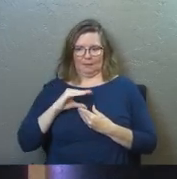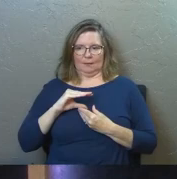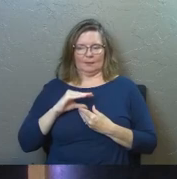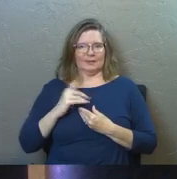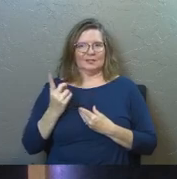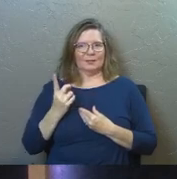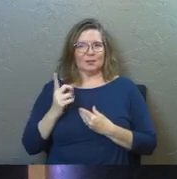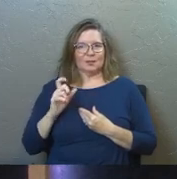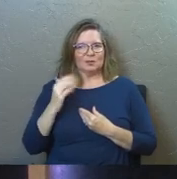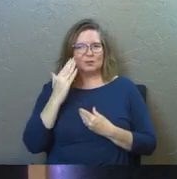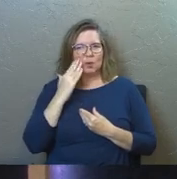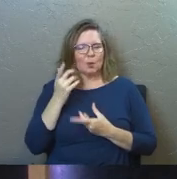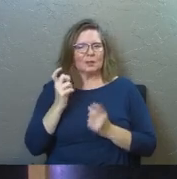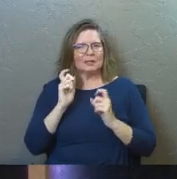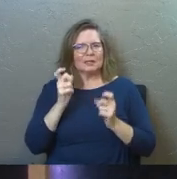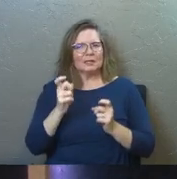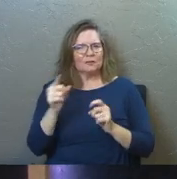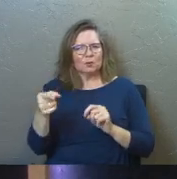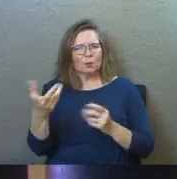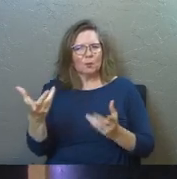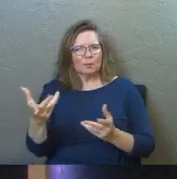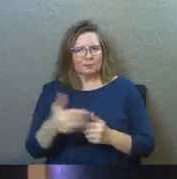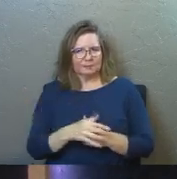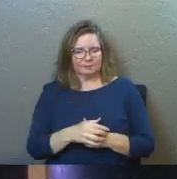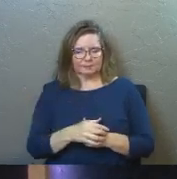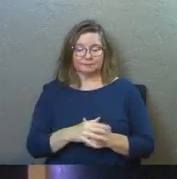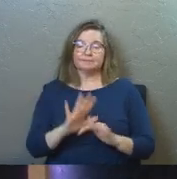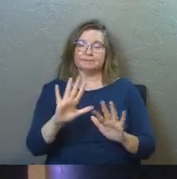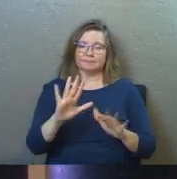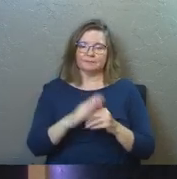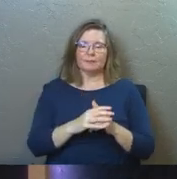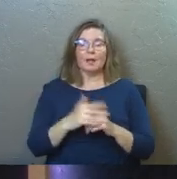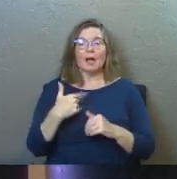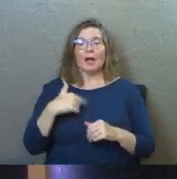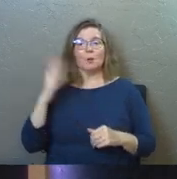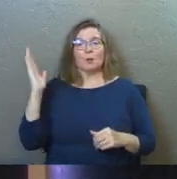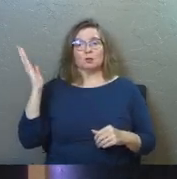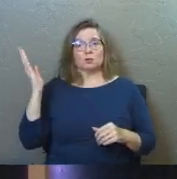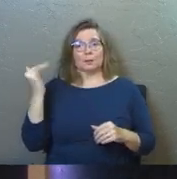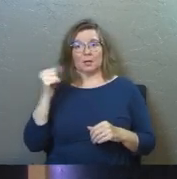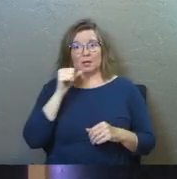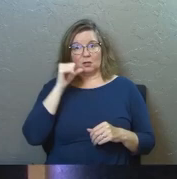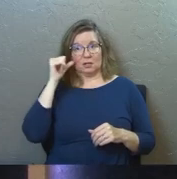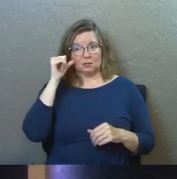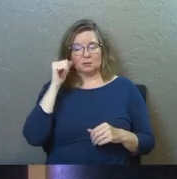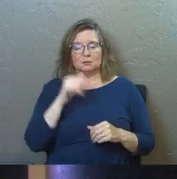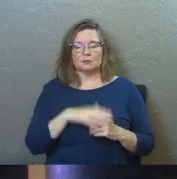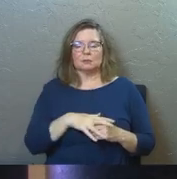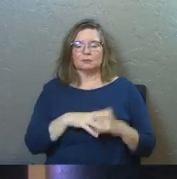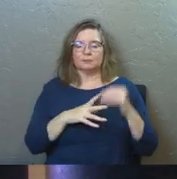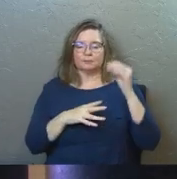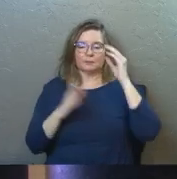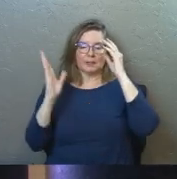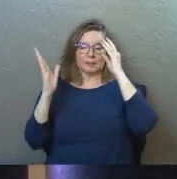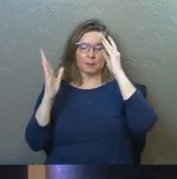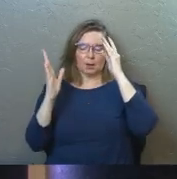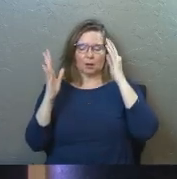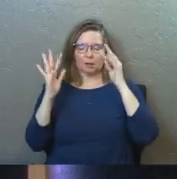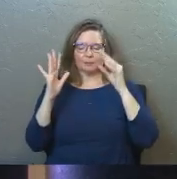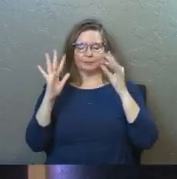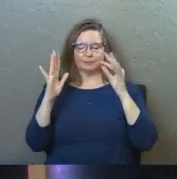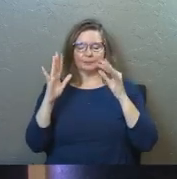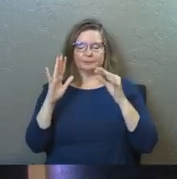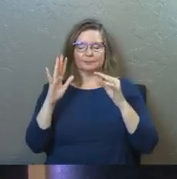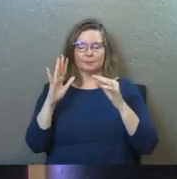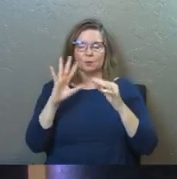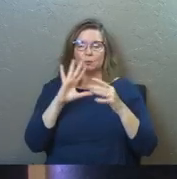to know what it, what it's giving you today, I was at a seminar yesterday, and the seminar was, uh, it was, it was, uh,